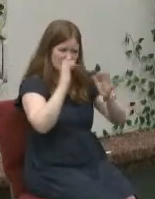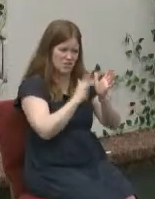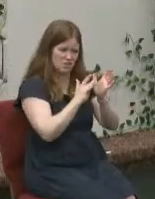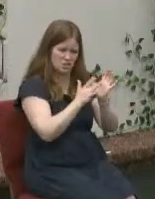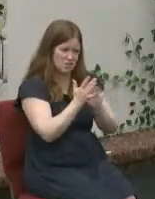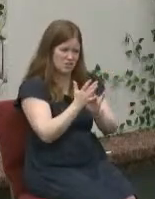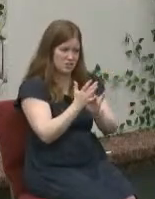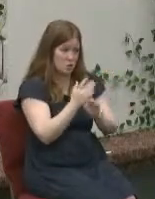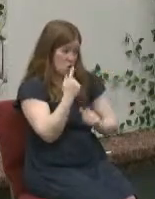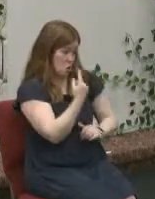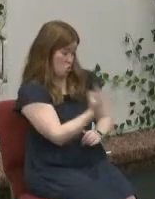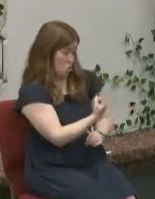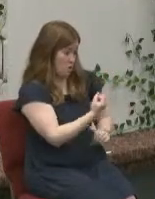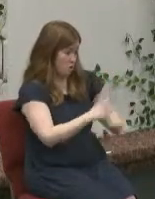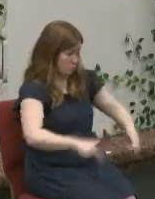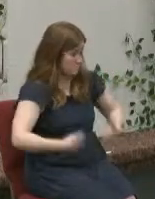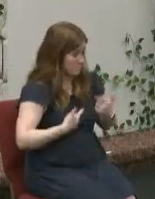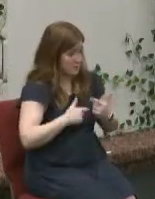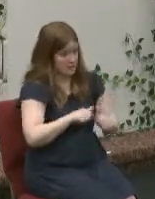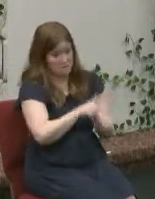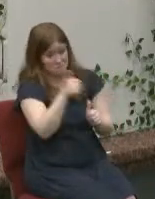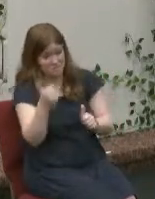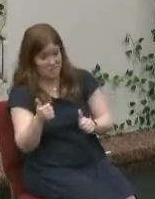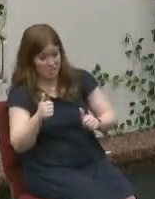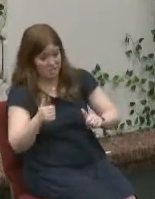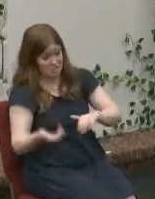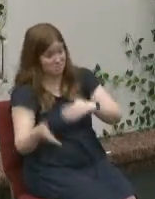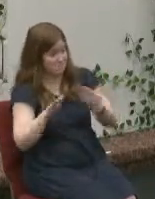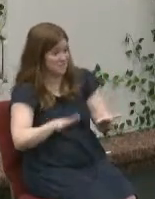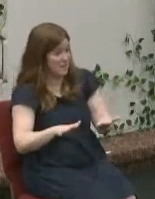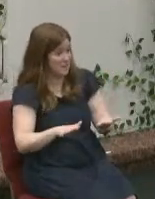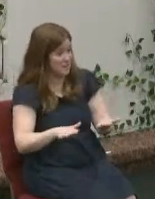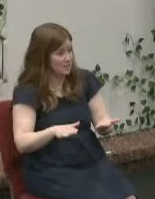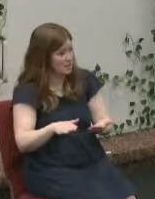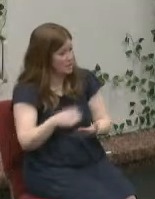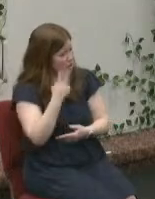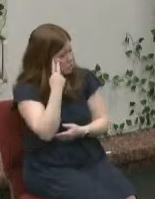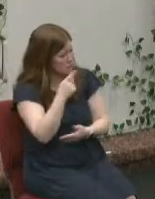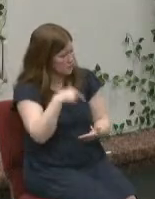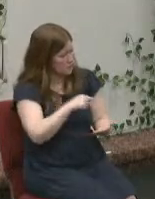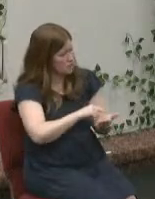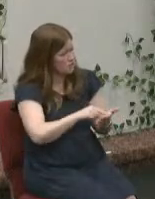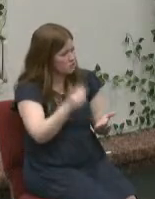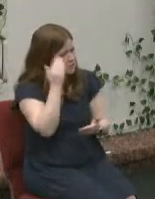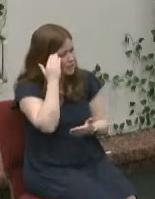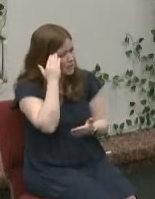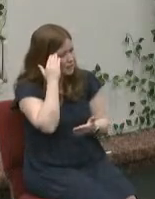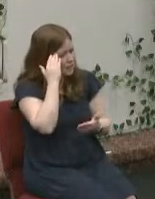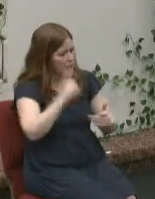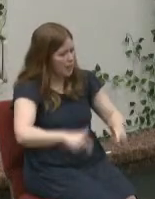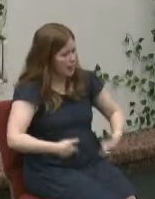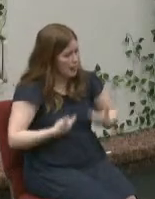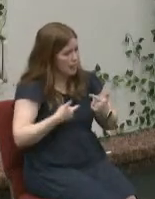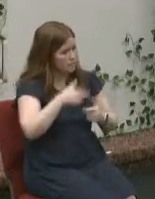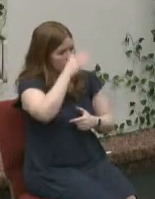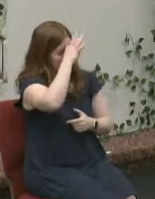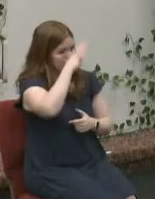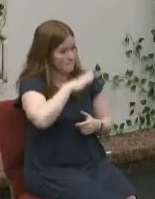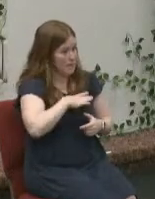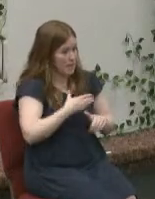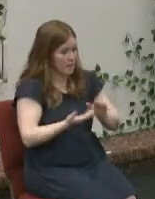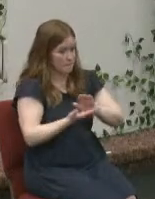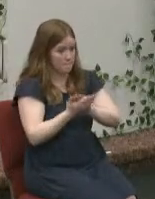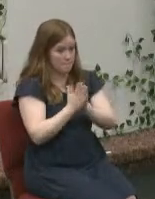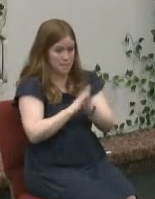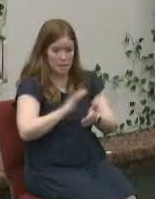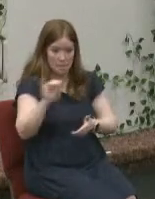the other is dead did you ever see this passage and think this living men become like